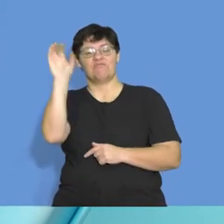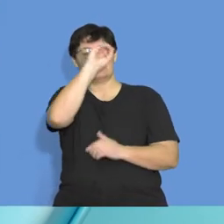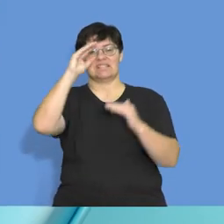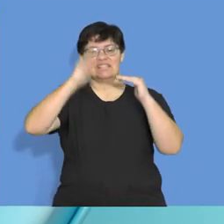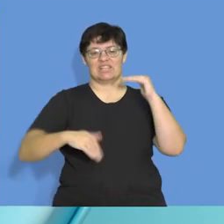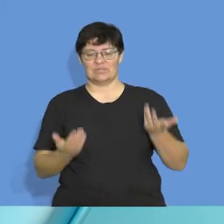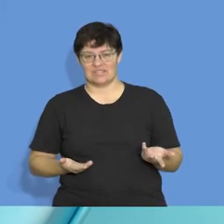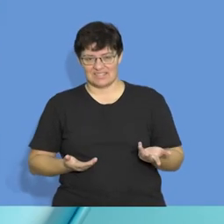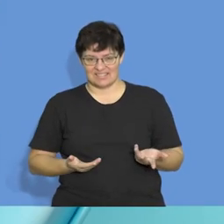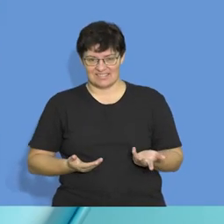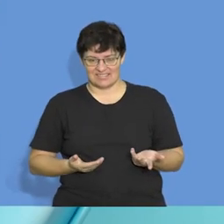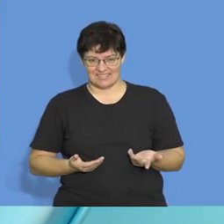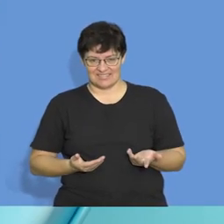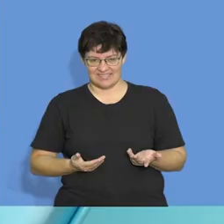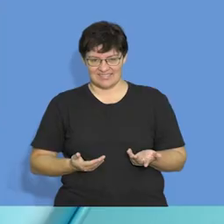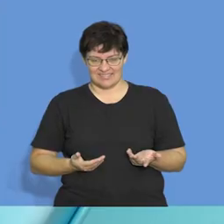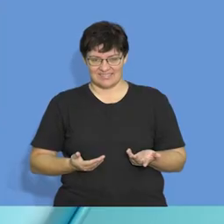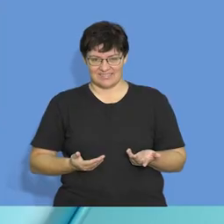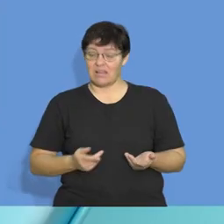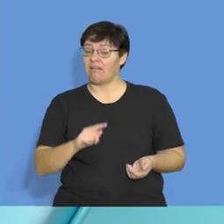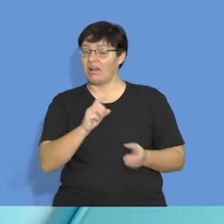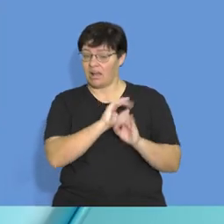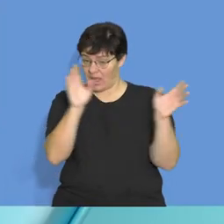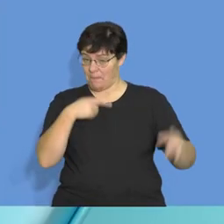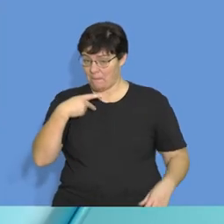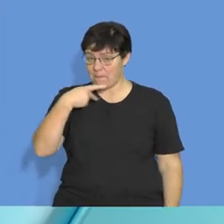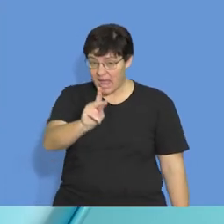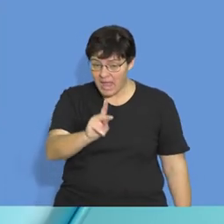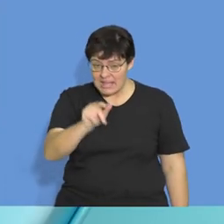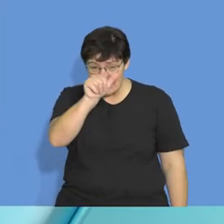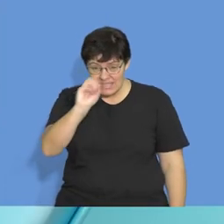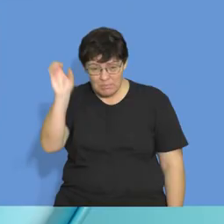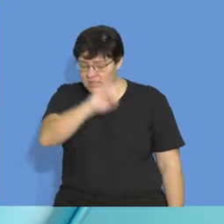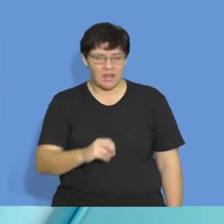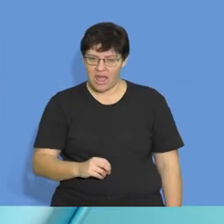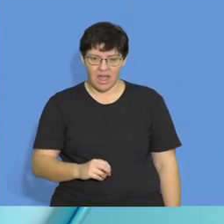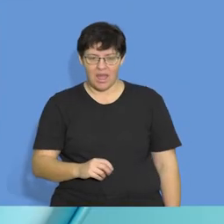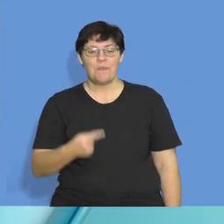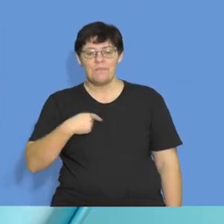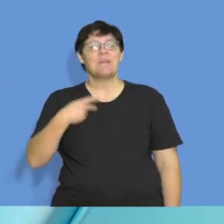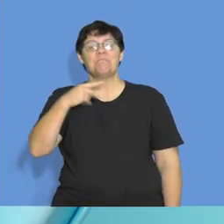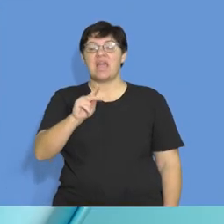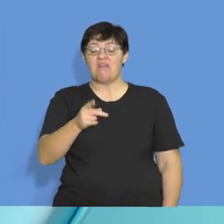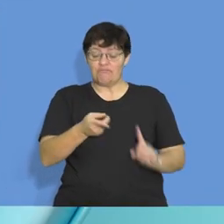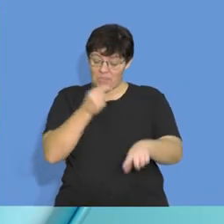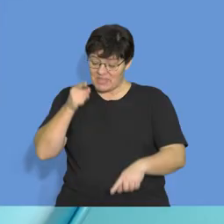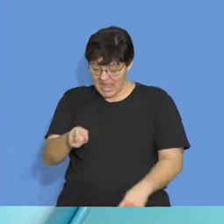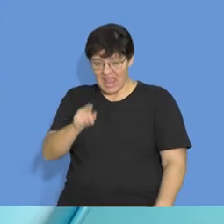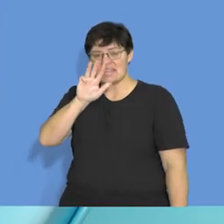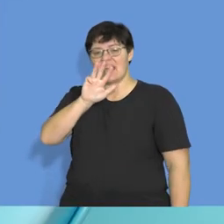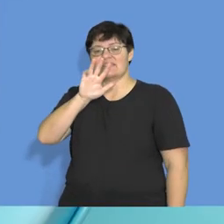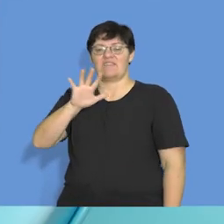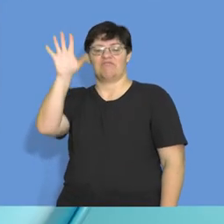discount. So, clearly, you're only going to settle 95% of that